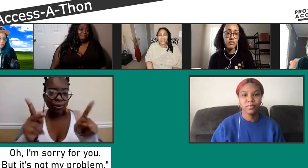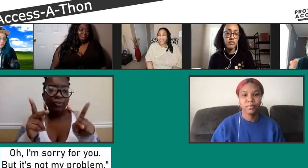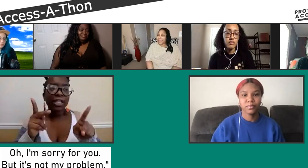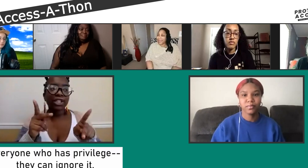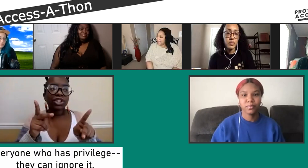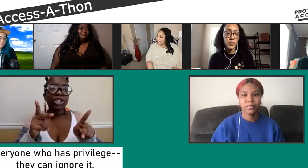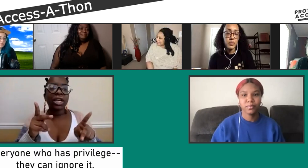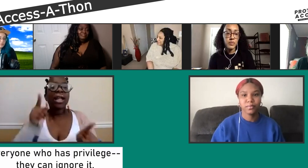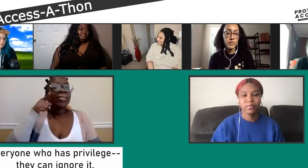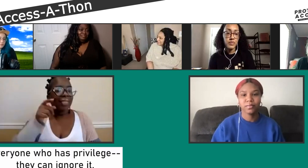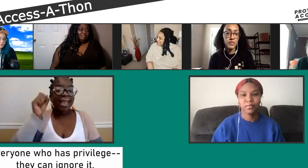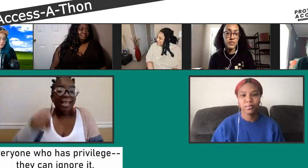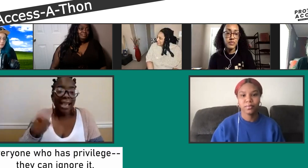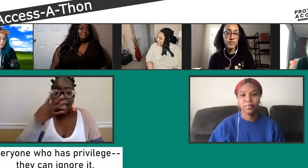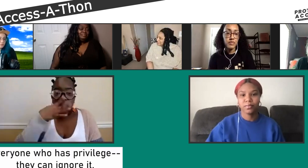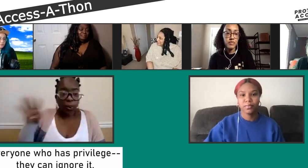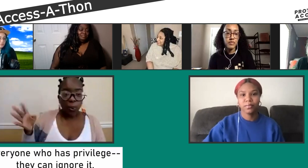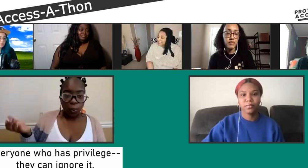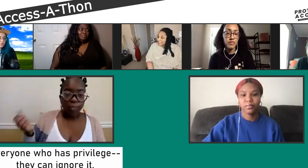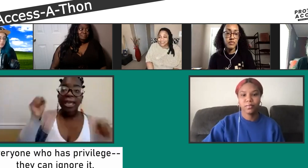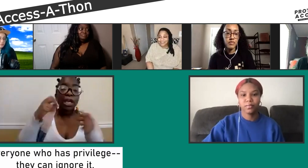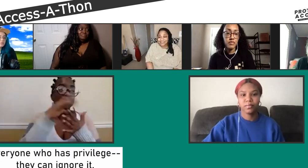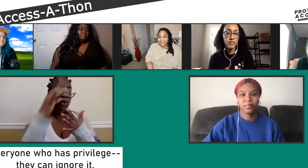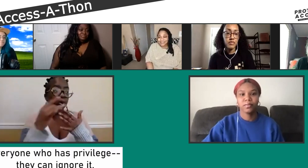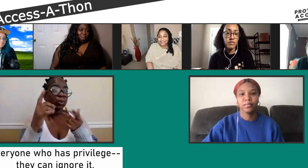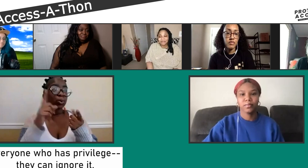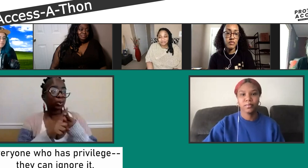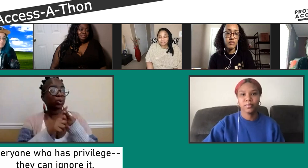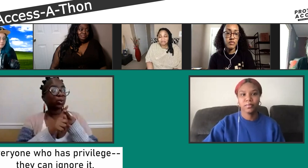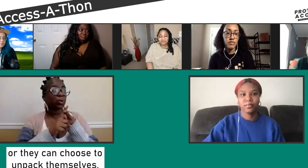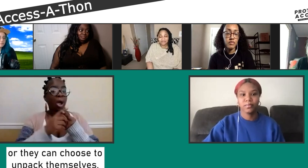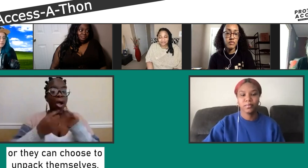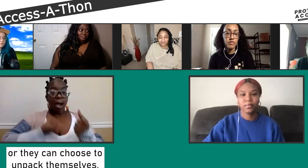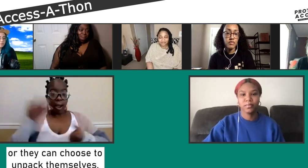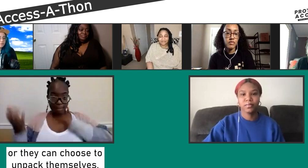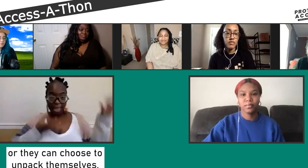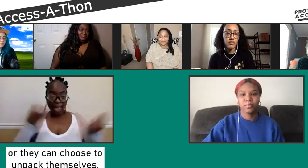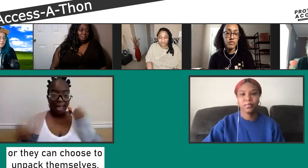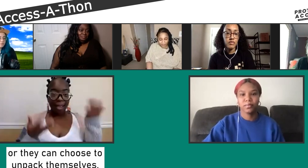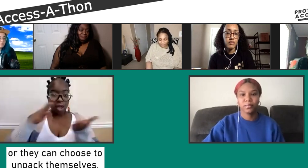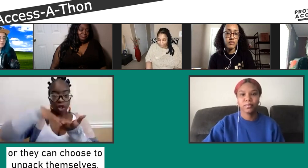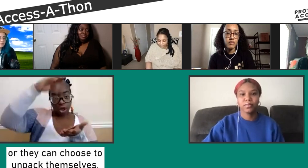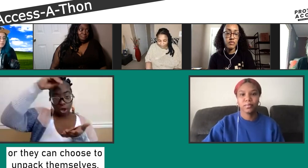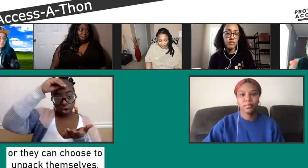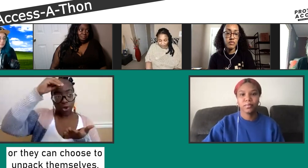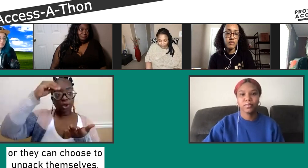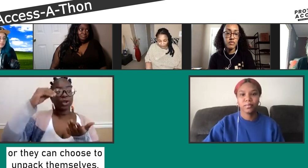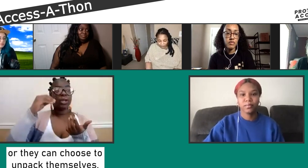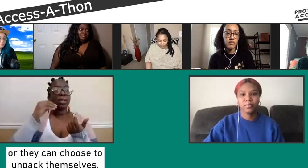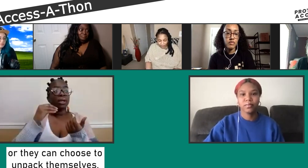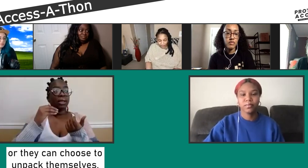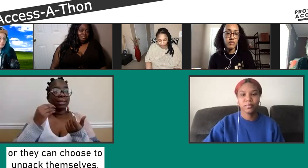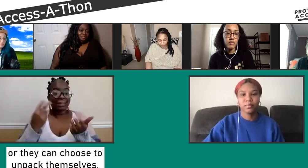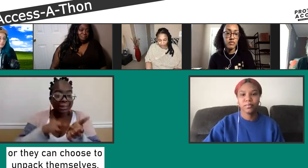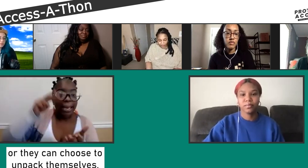problem that everyone seems to have, and they can just ignore it. They choose to ignore it. You know, they